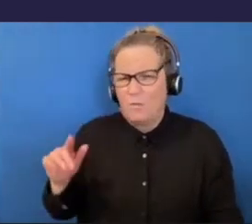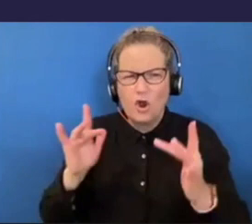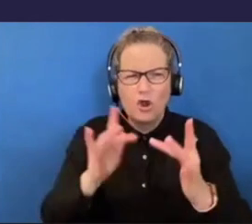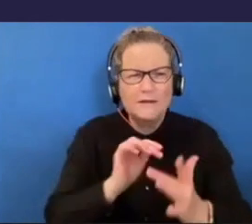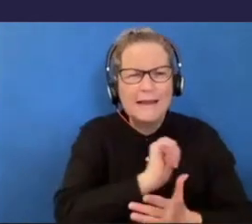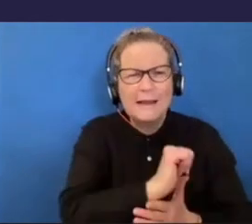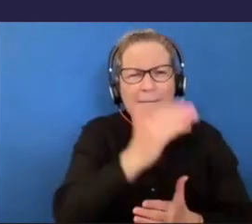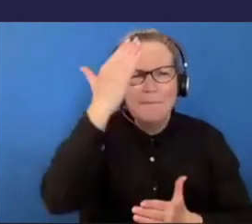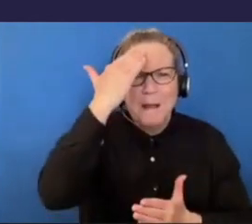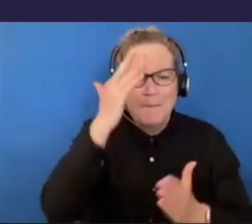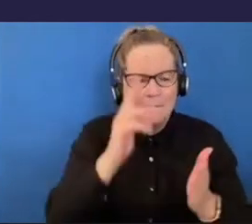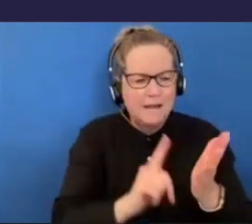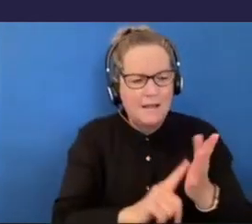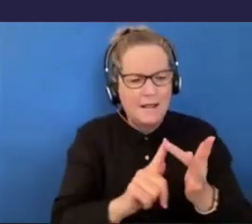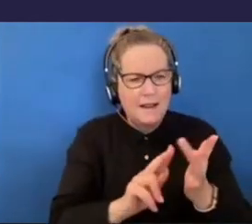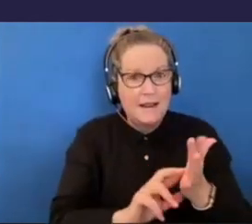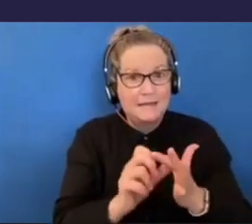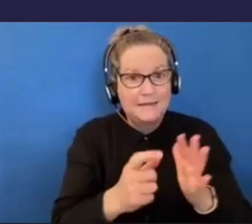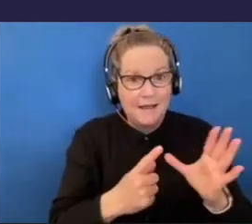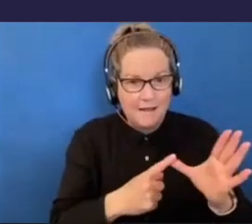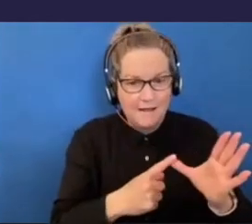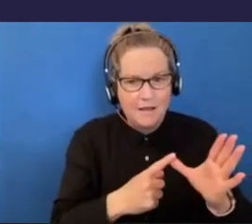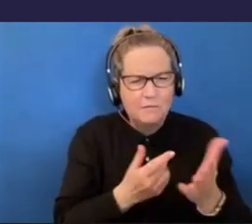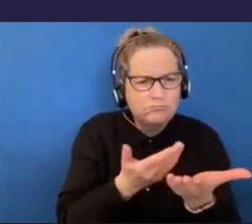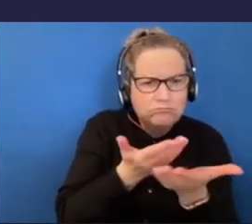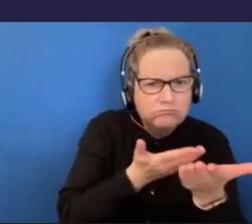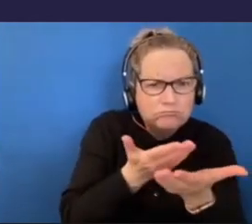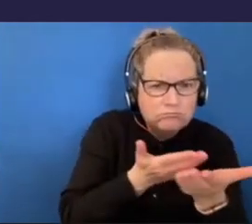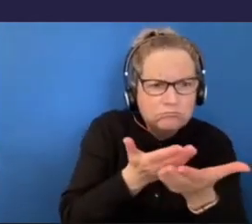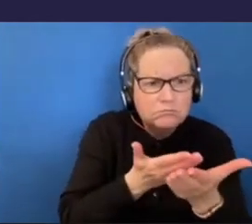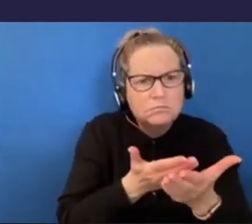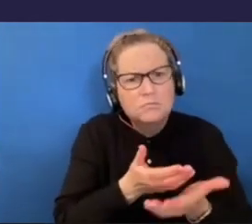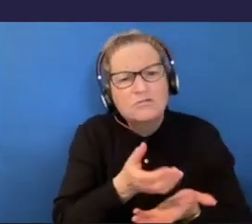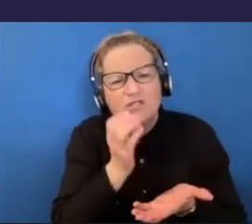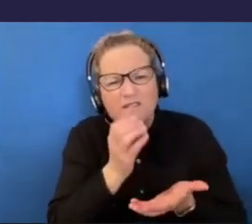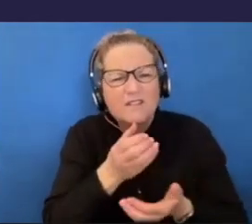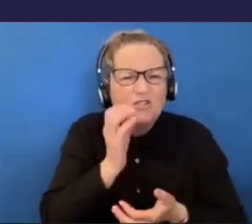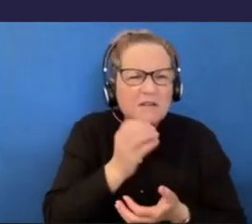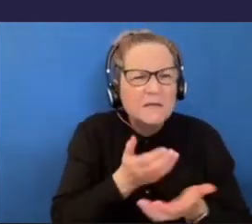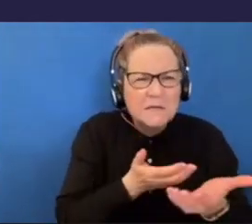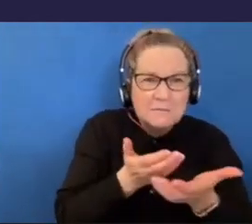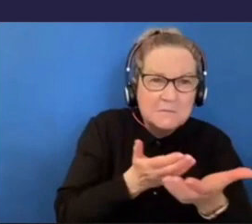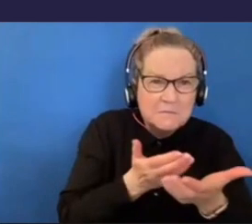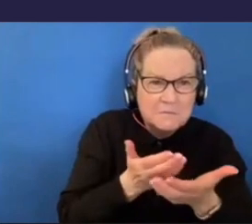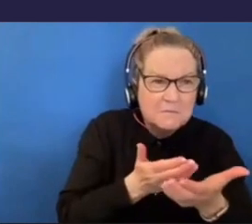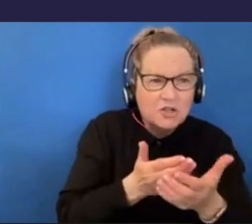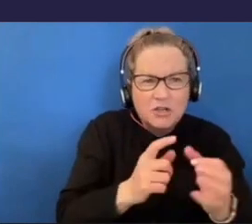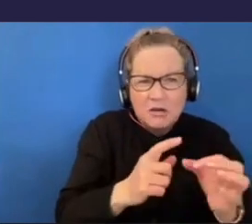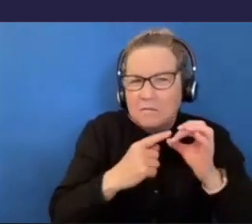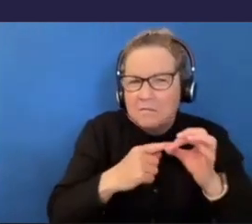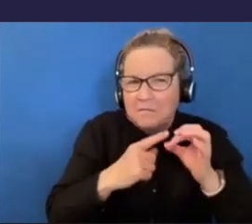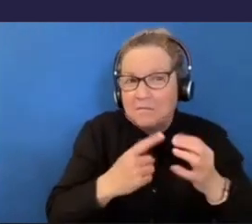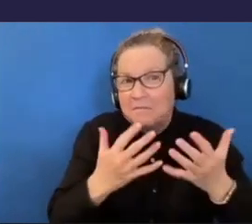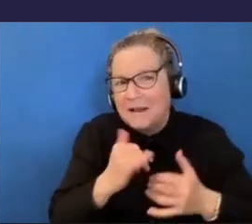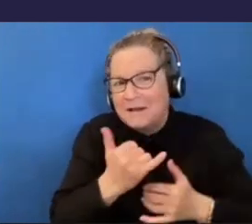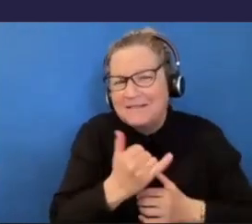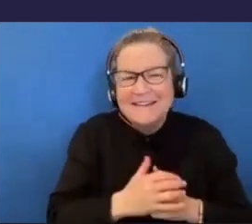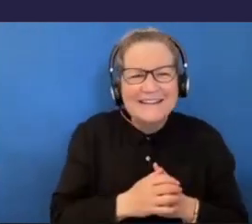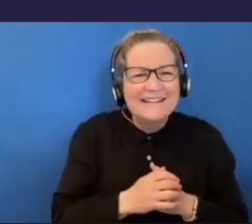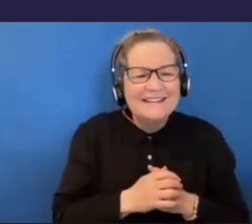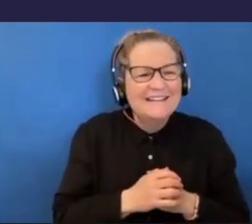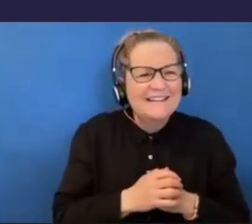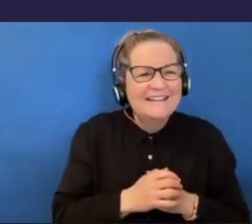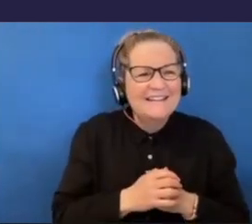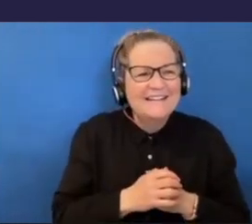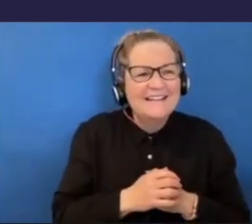and we kind of met up for a drink and to just suss the vibe, I suppose, and then from that, I started